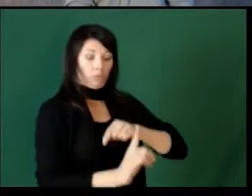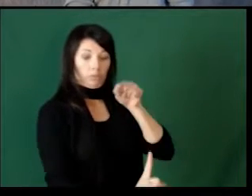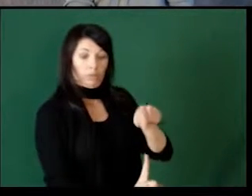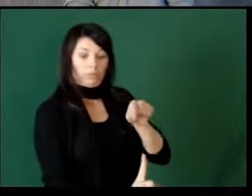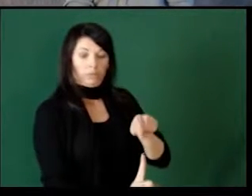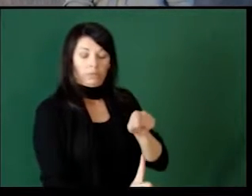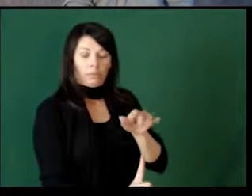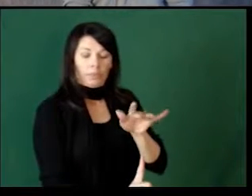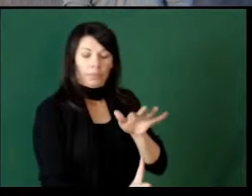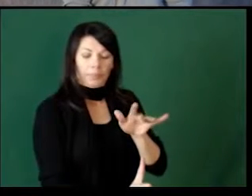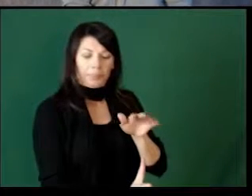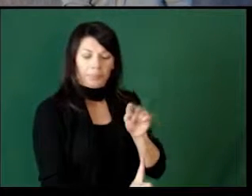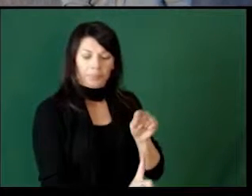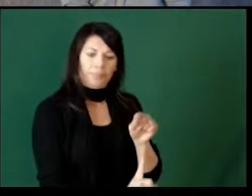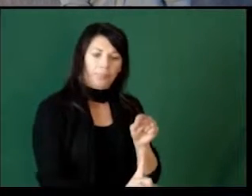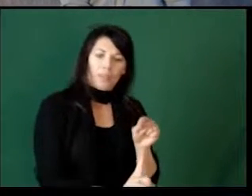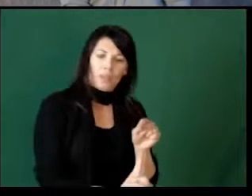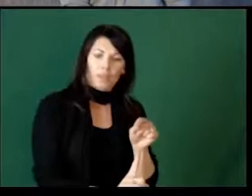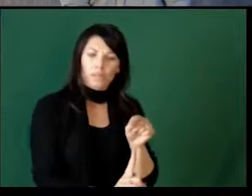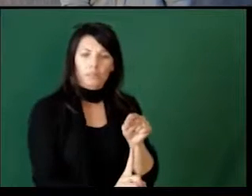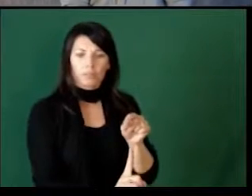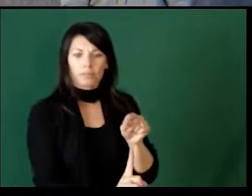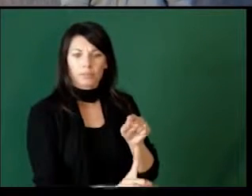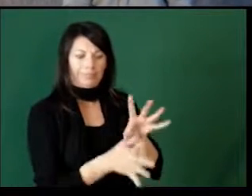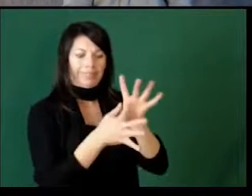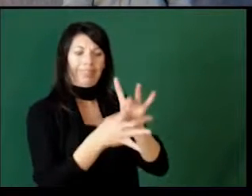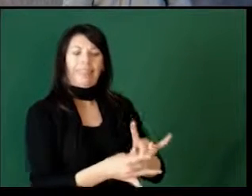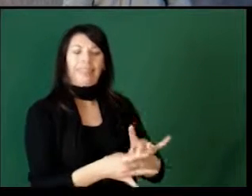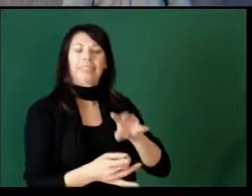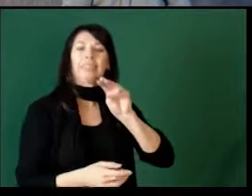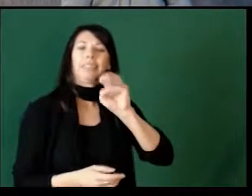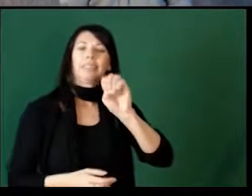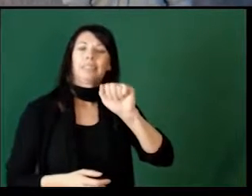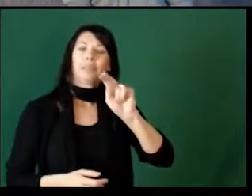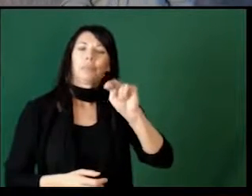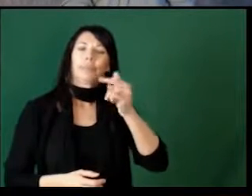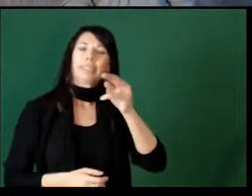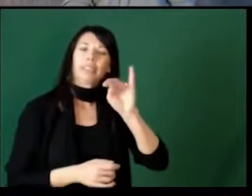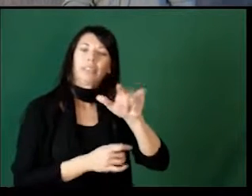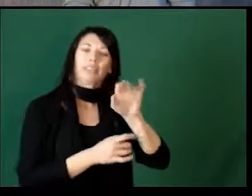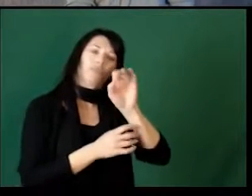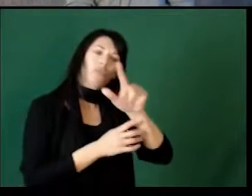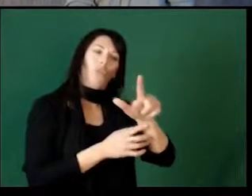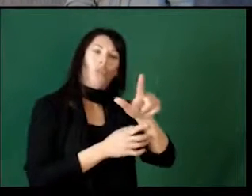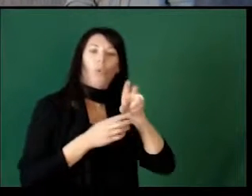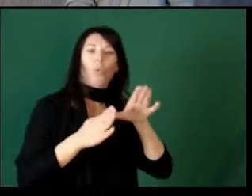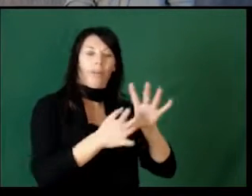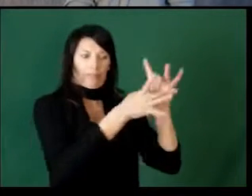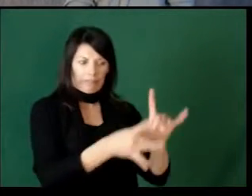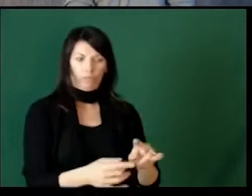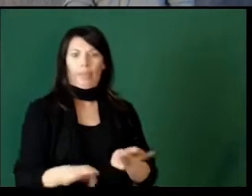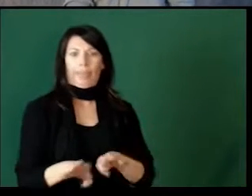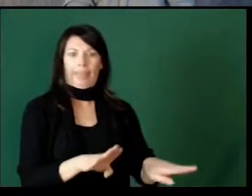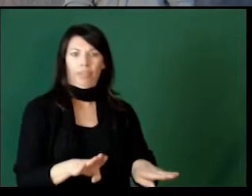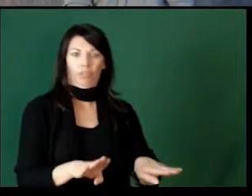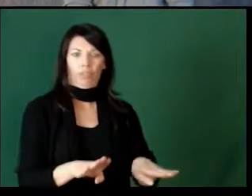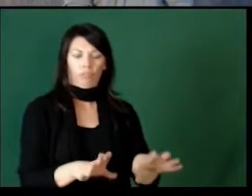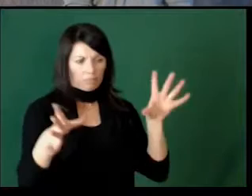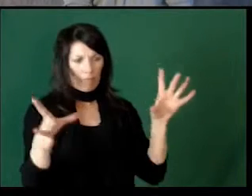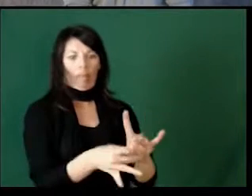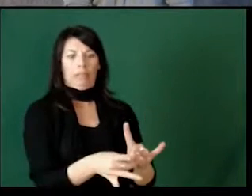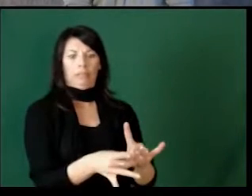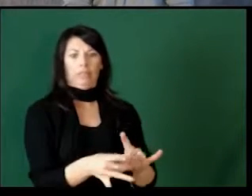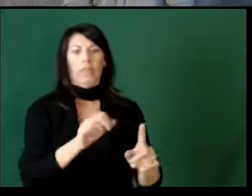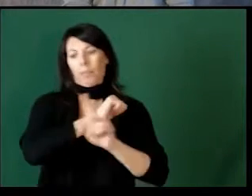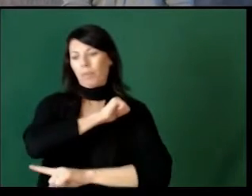logical consequences are linked in a meaningful way to the misbehavior of the child versus a